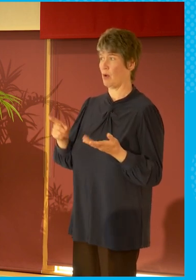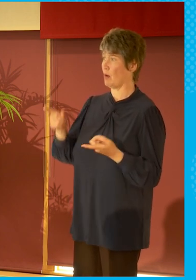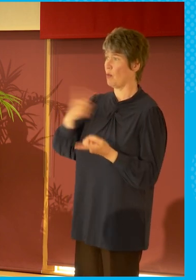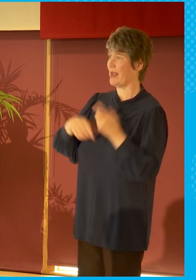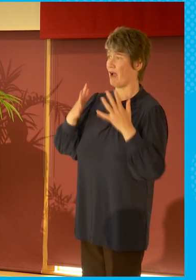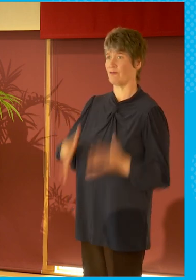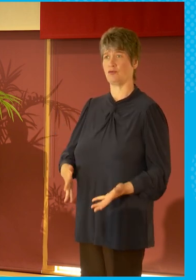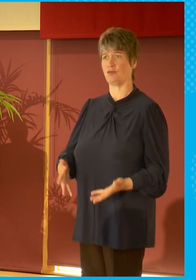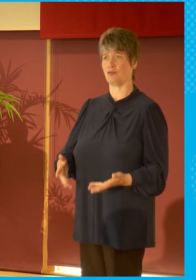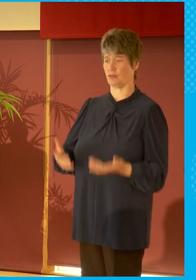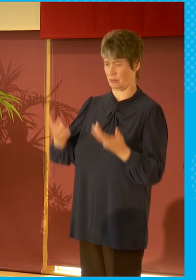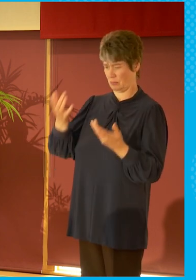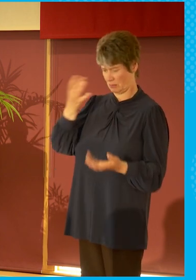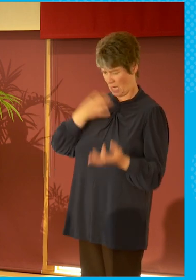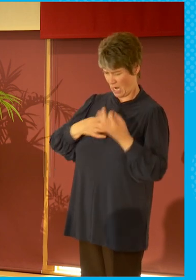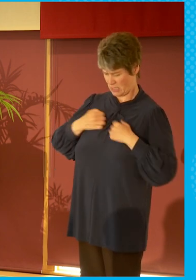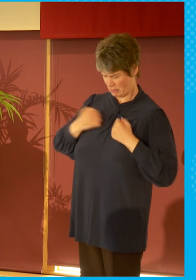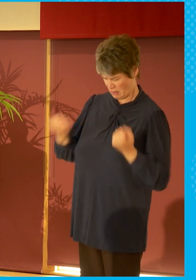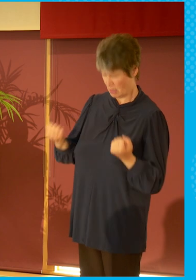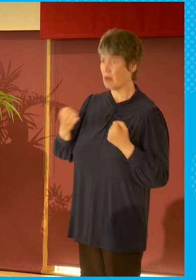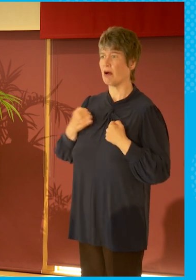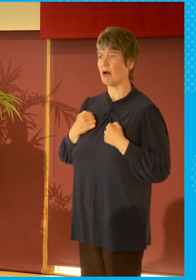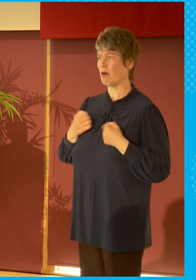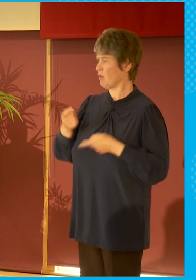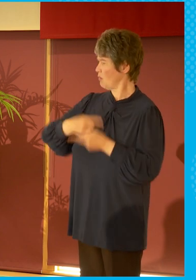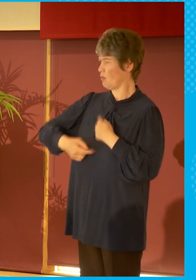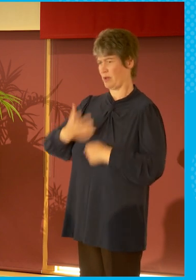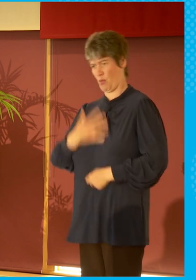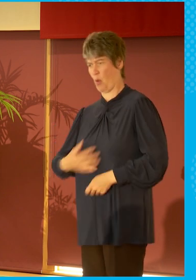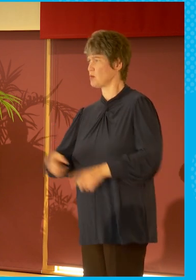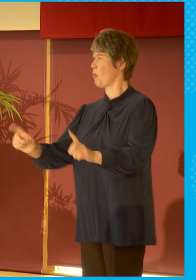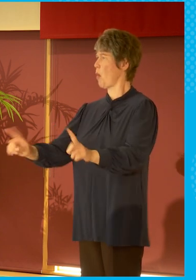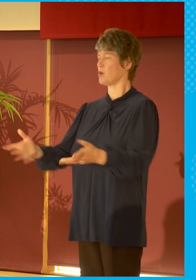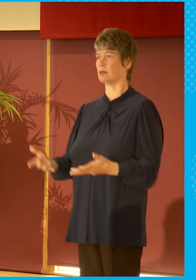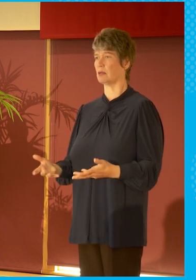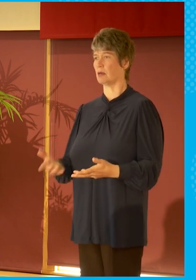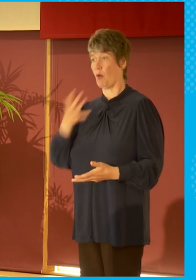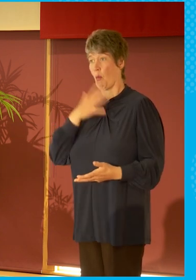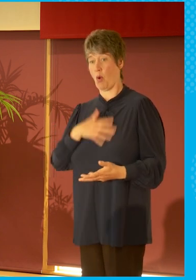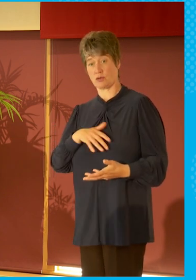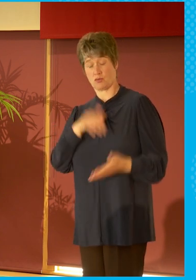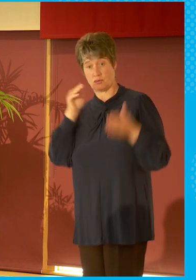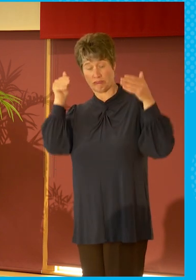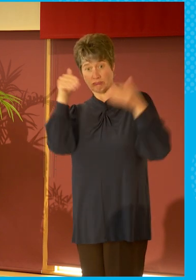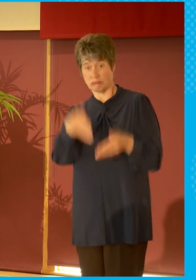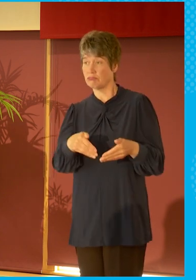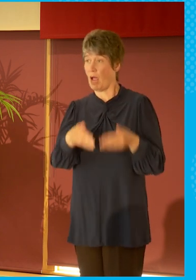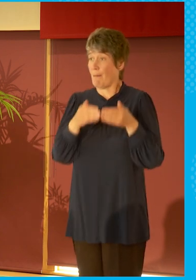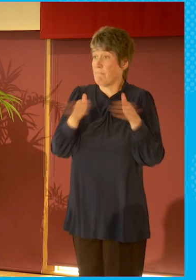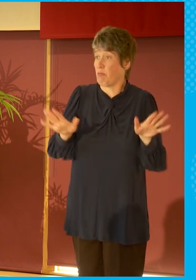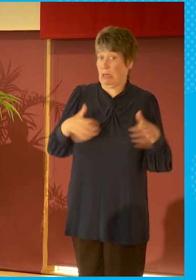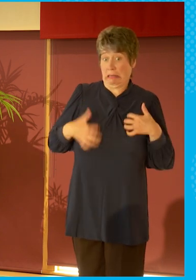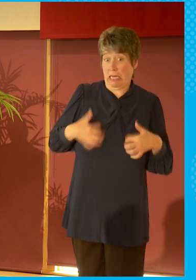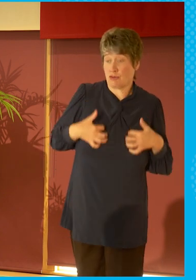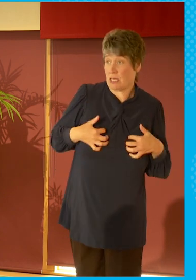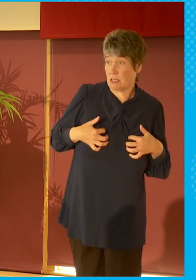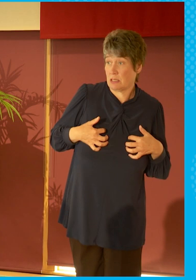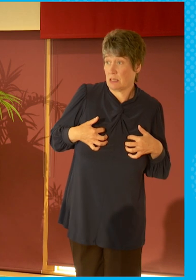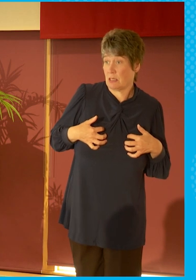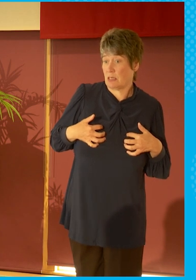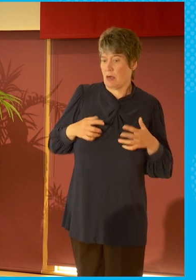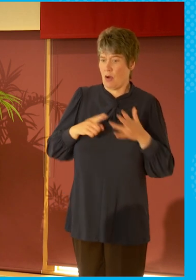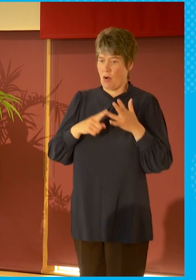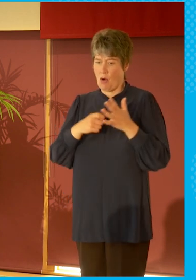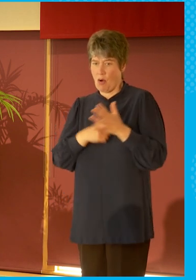we want something that is in the public interest? Do we want something that is not purely driven by